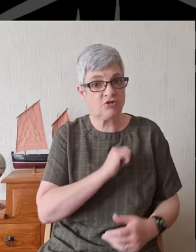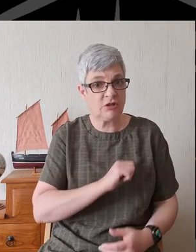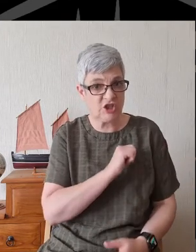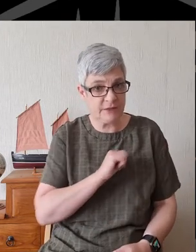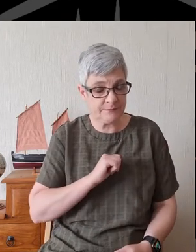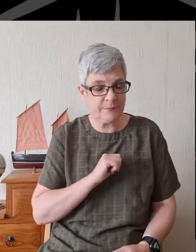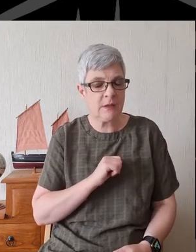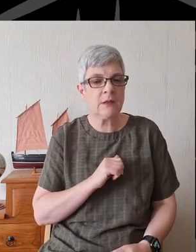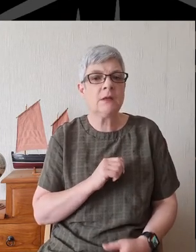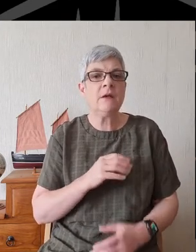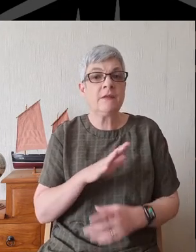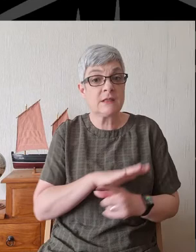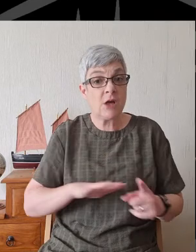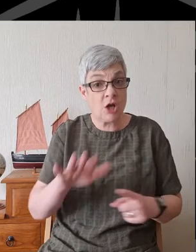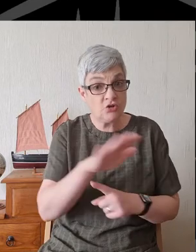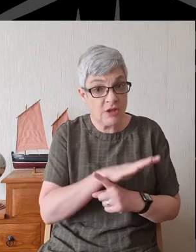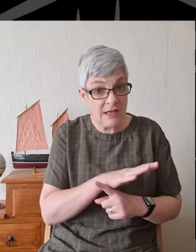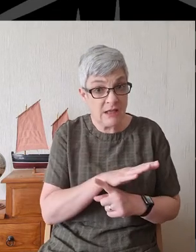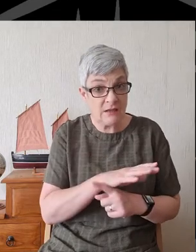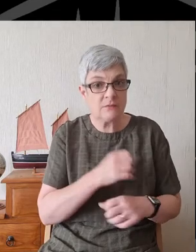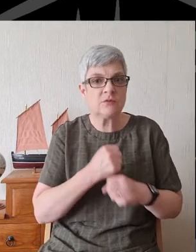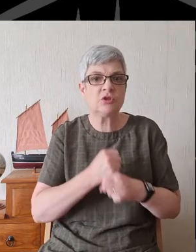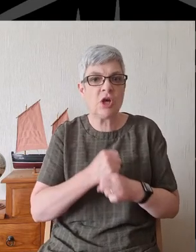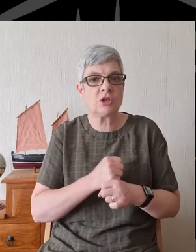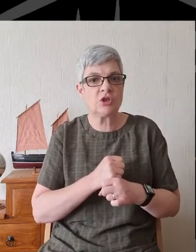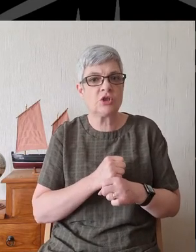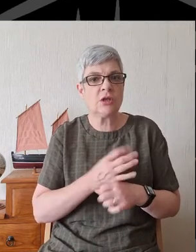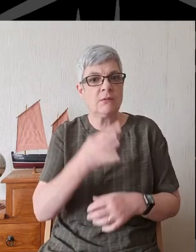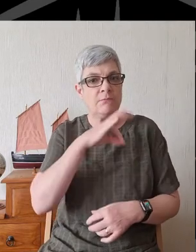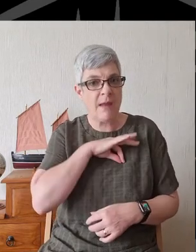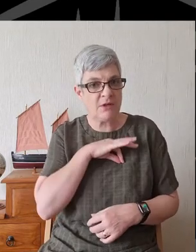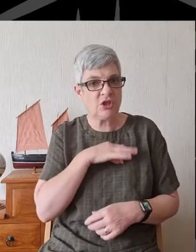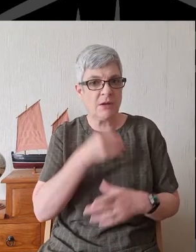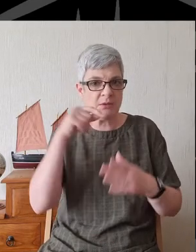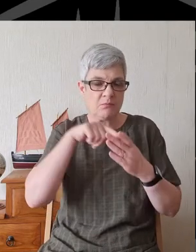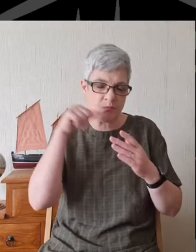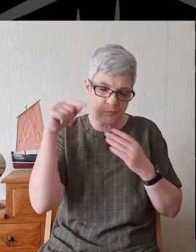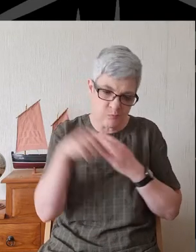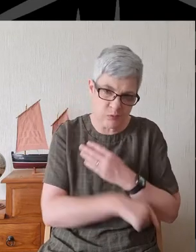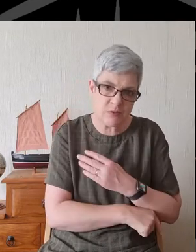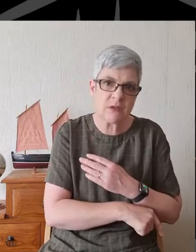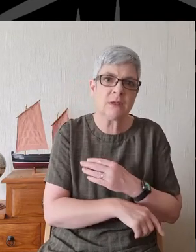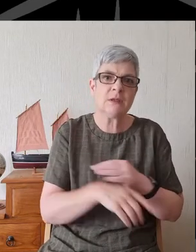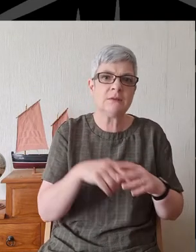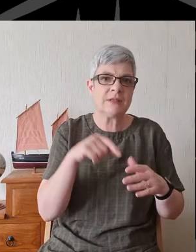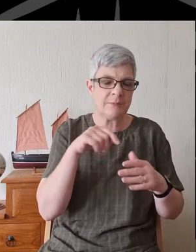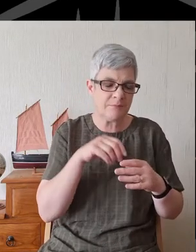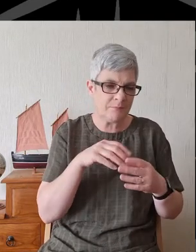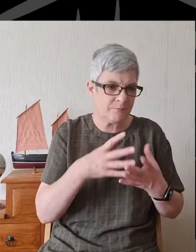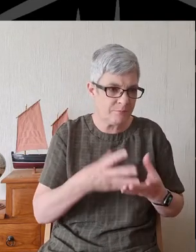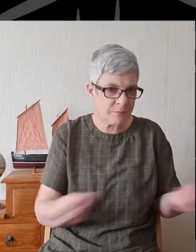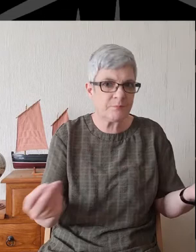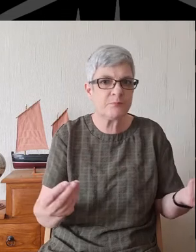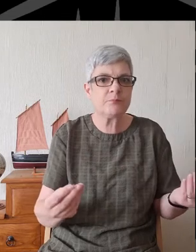country where church membership has plummeted, where the public influence of Christianity has evaporated.